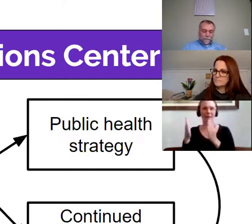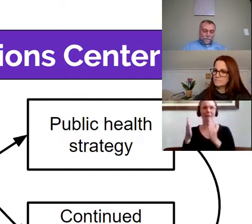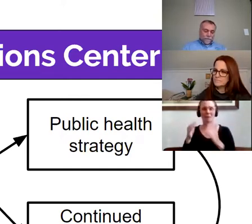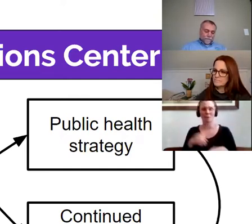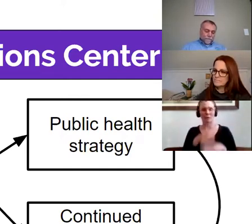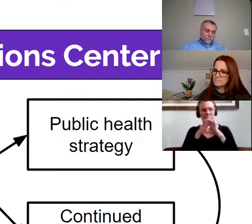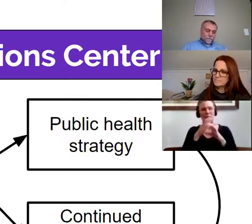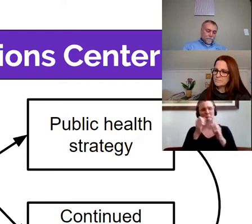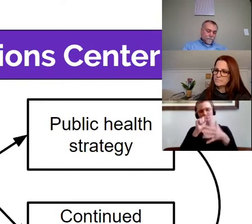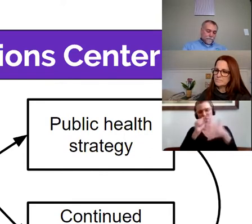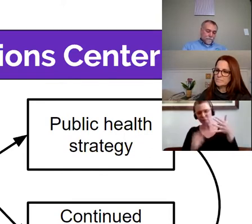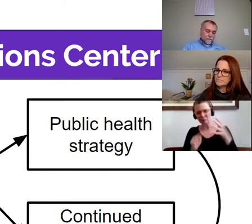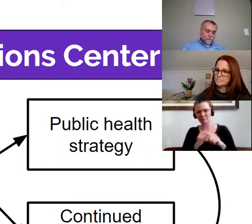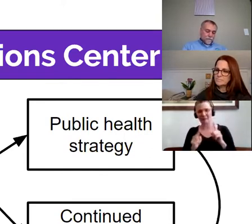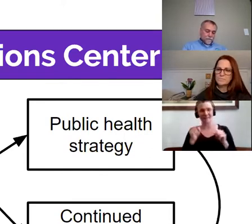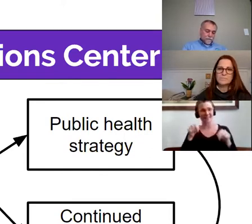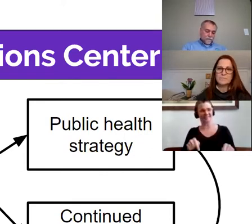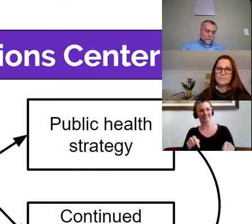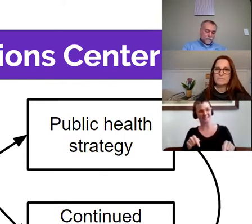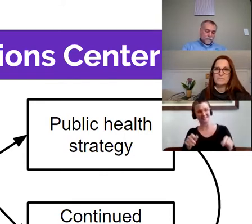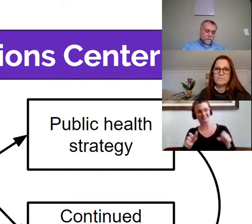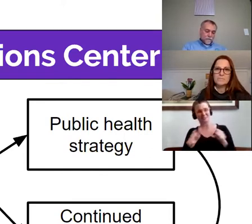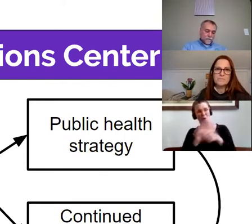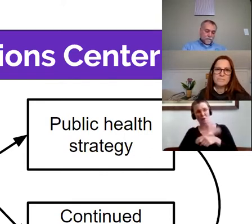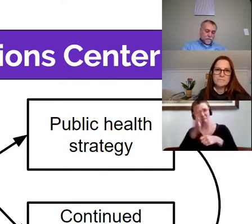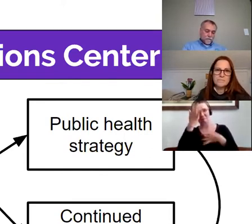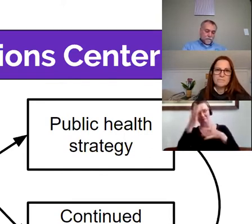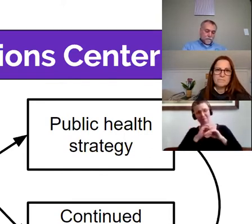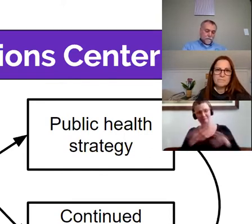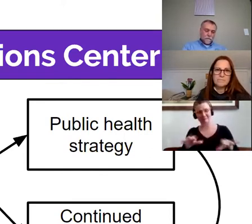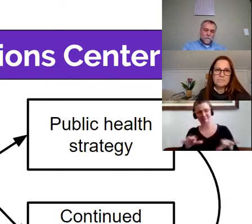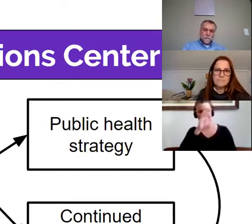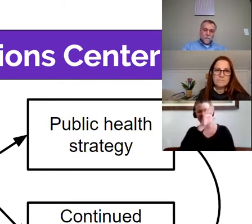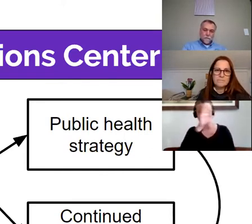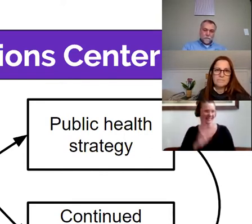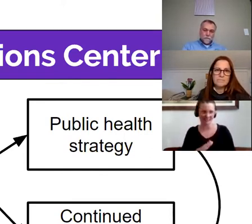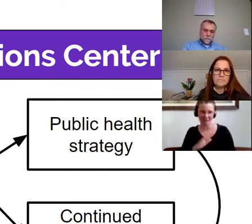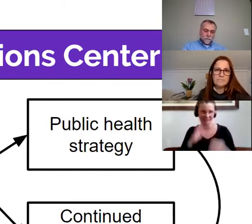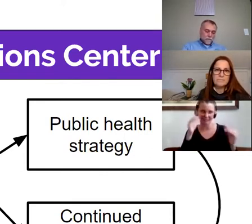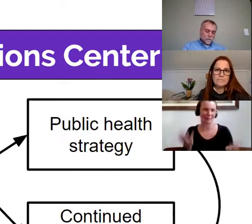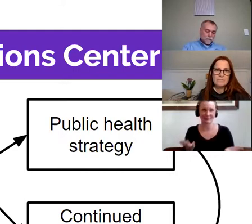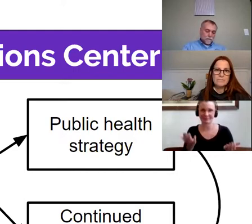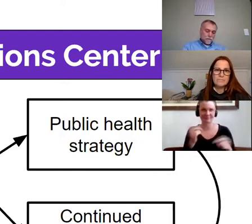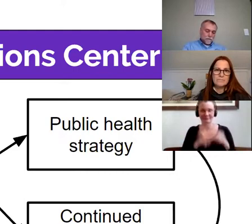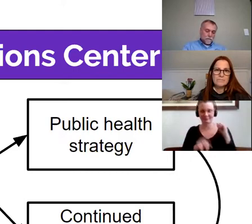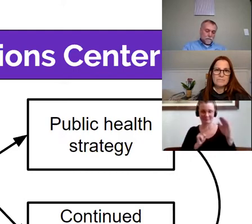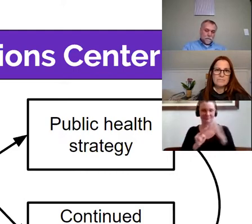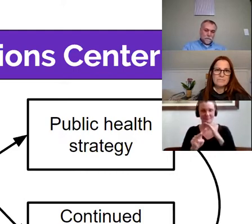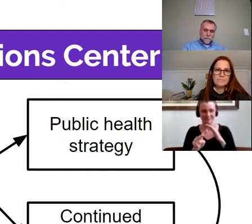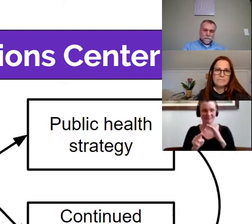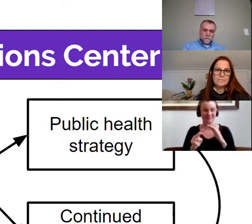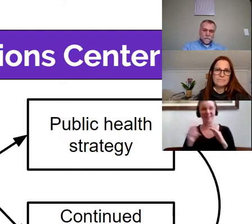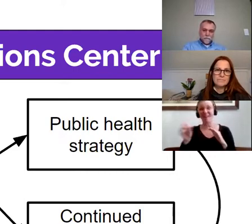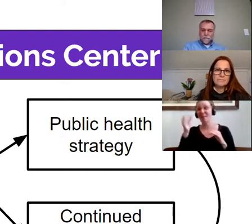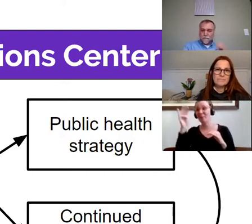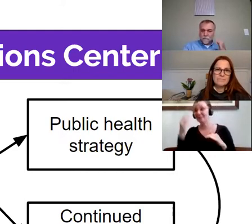I don't know of any mayor who had a pandemic response plan in their top draw. But what I'm proud of, and I want you to be proud of, is